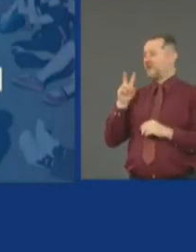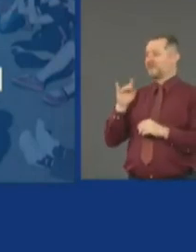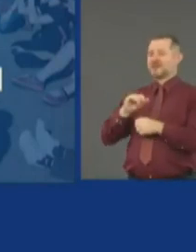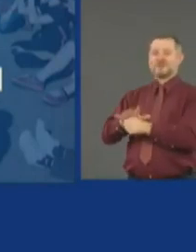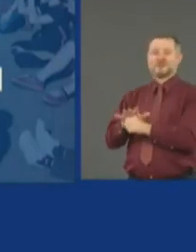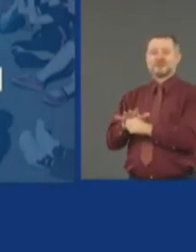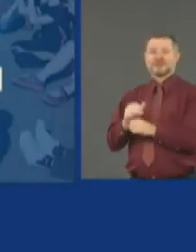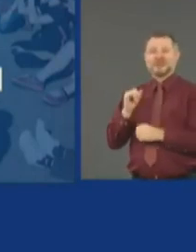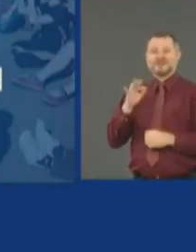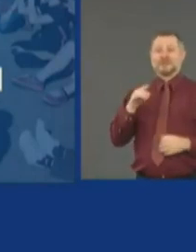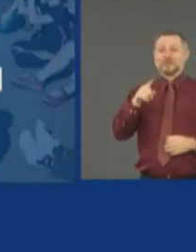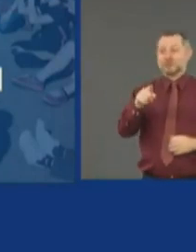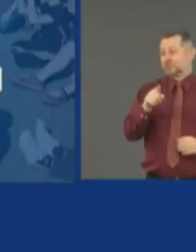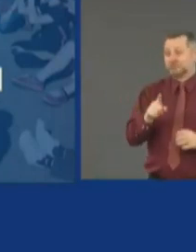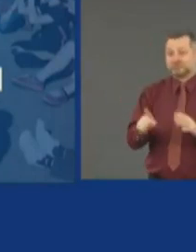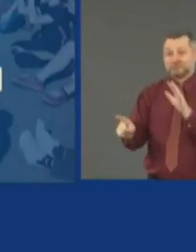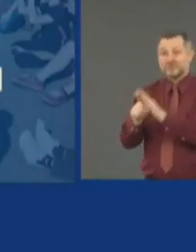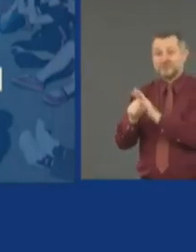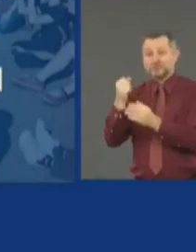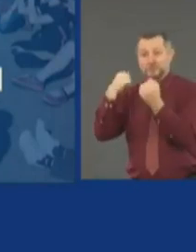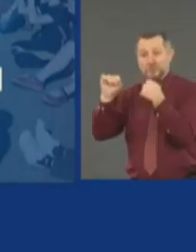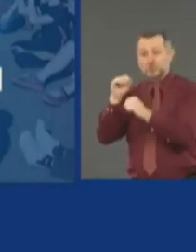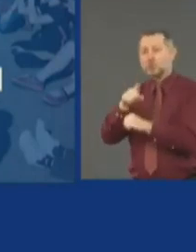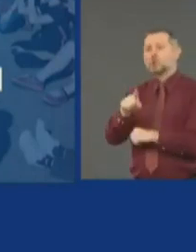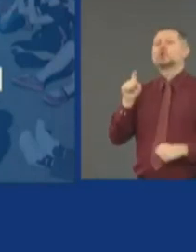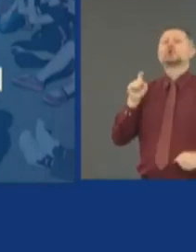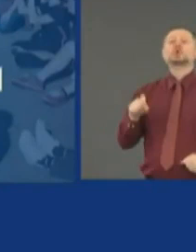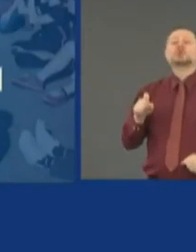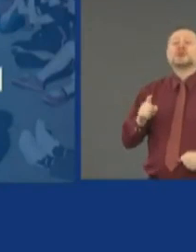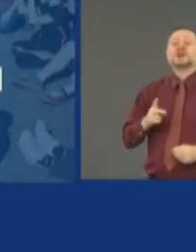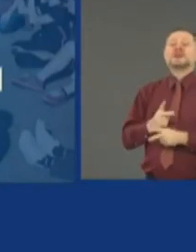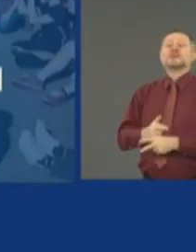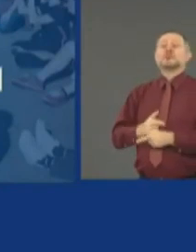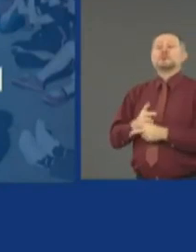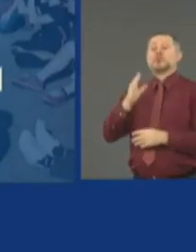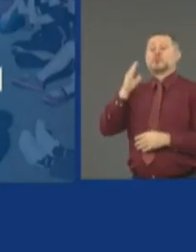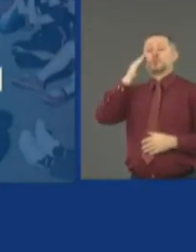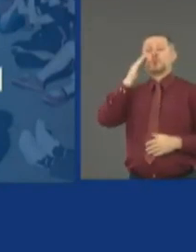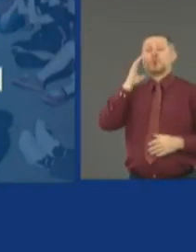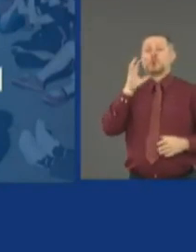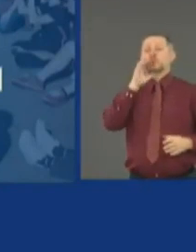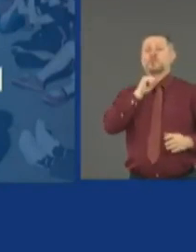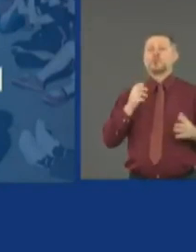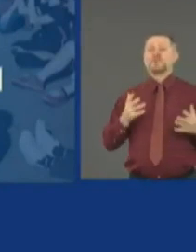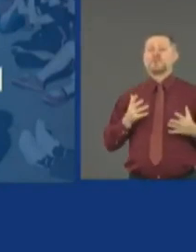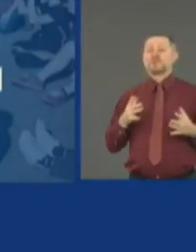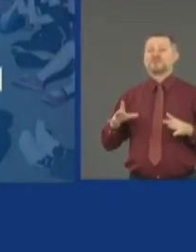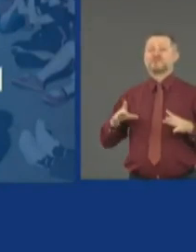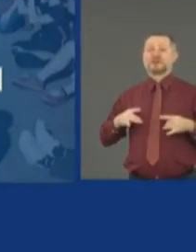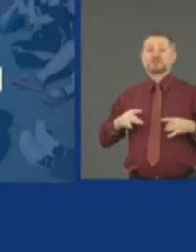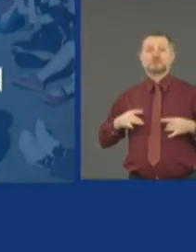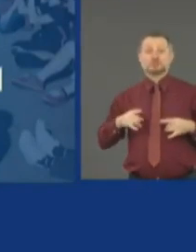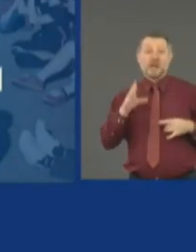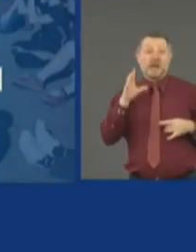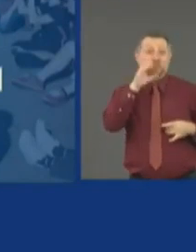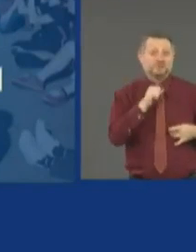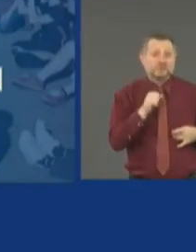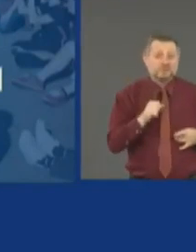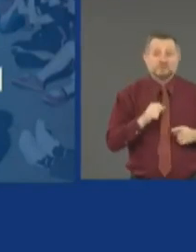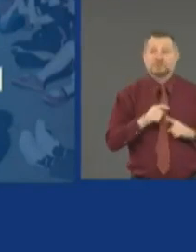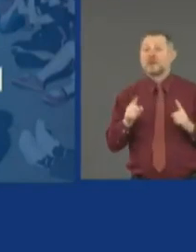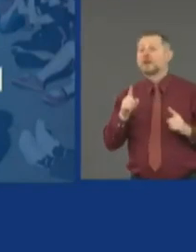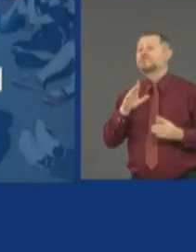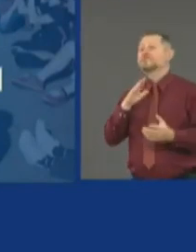an abundance of caution, assume that you are infected and tell people, when you go home, tell your